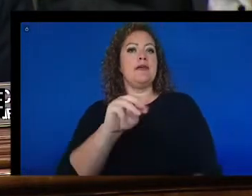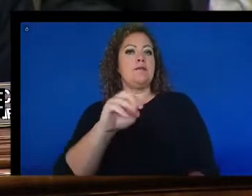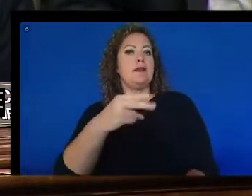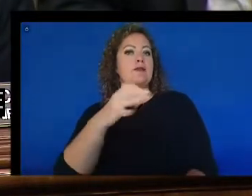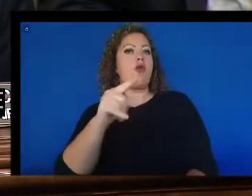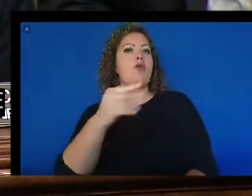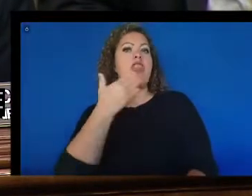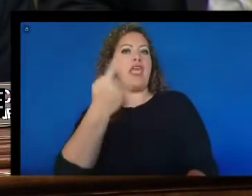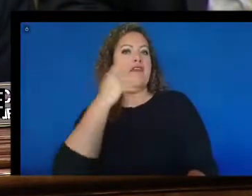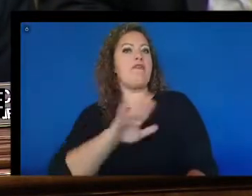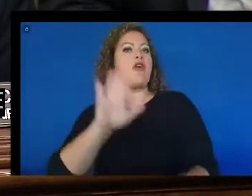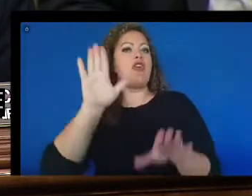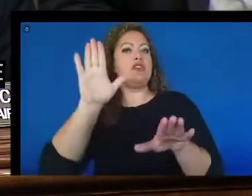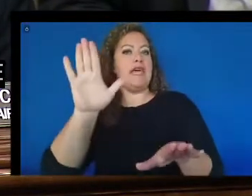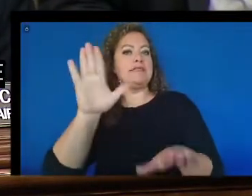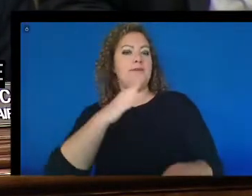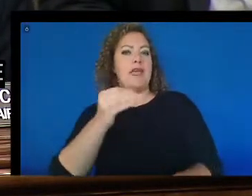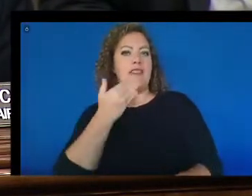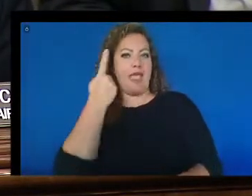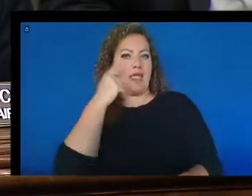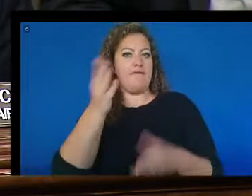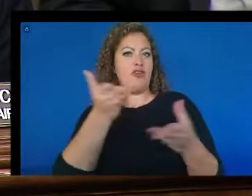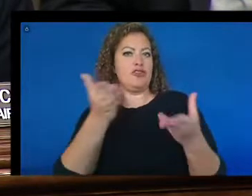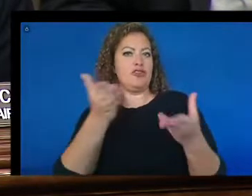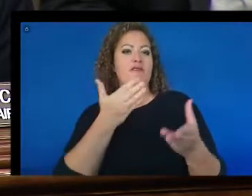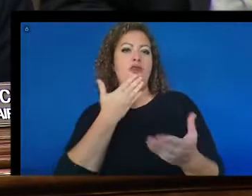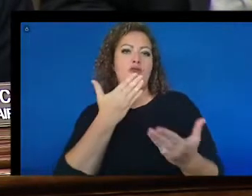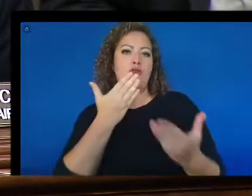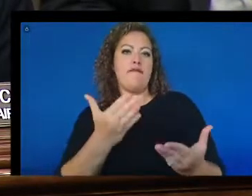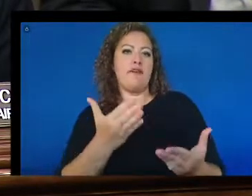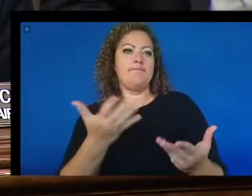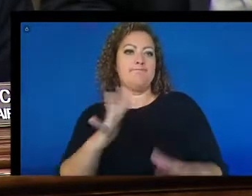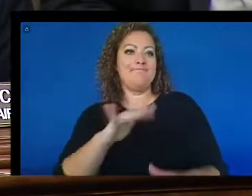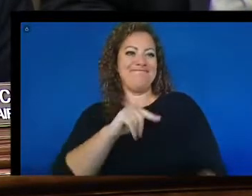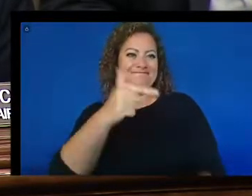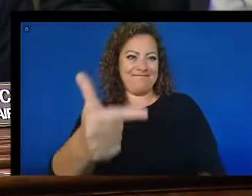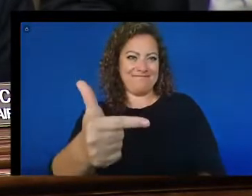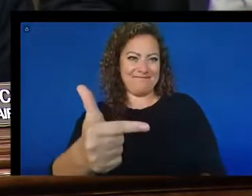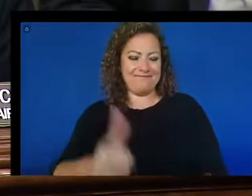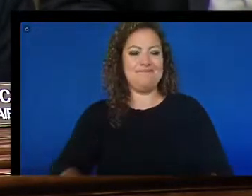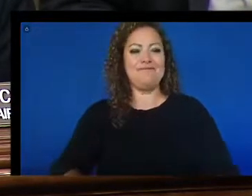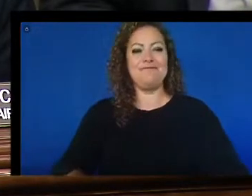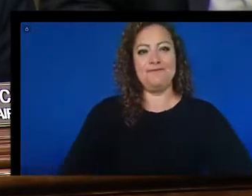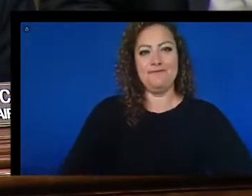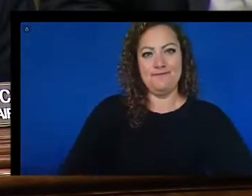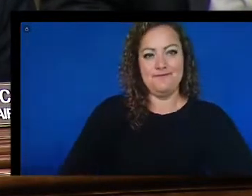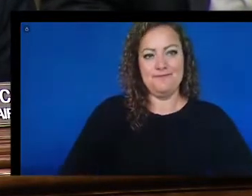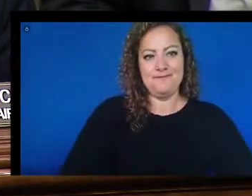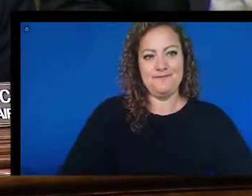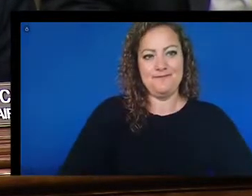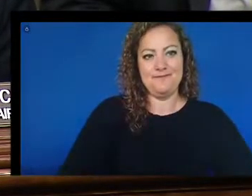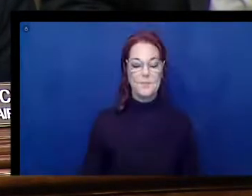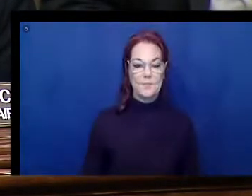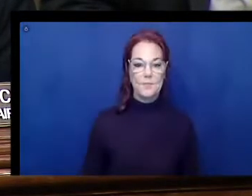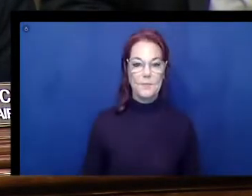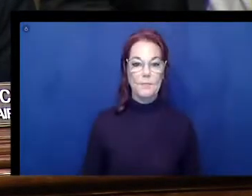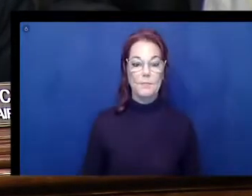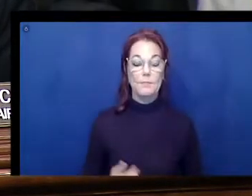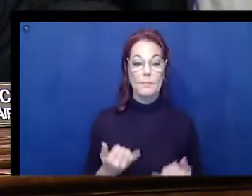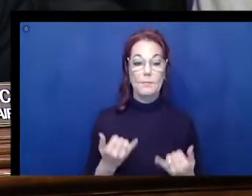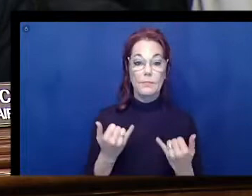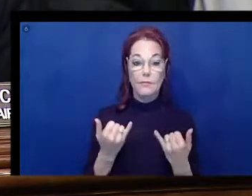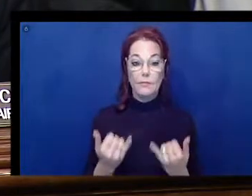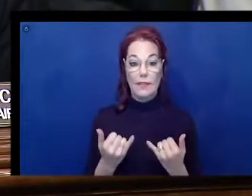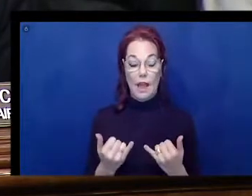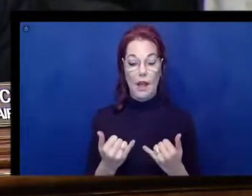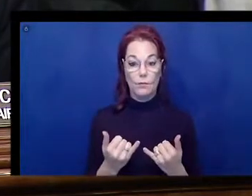testimony. And thank you for your service. We're grateful. And we're grateful you're with us today. I will now turn for our first